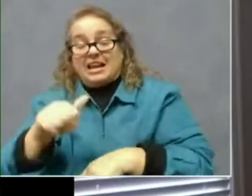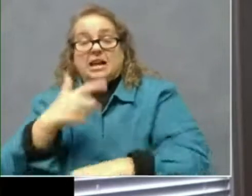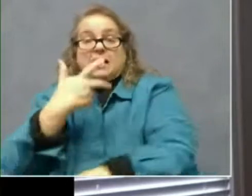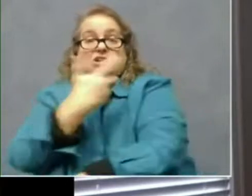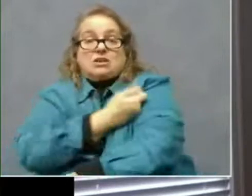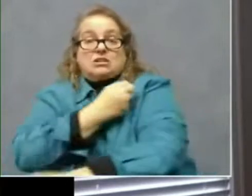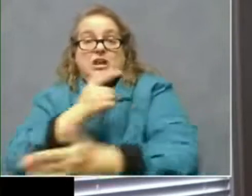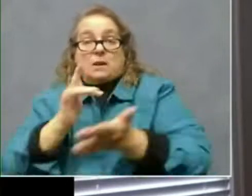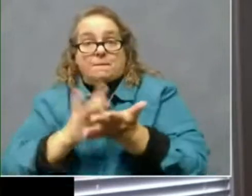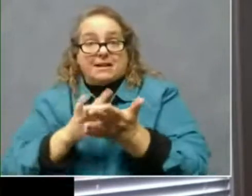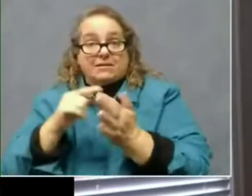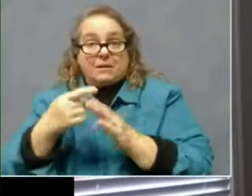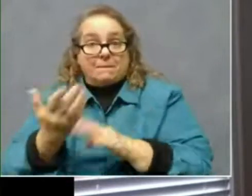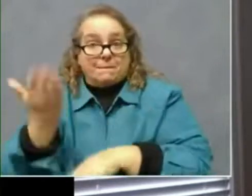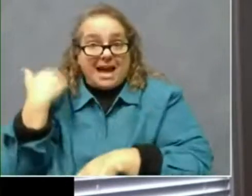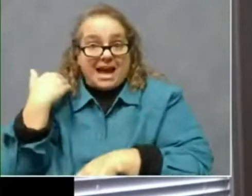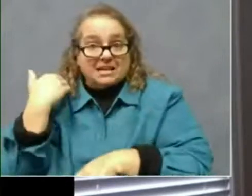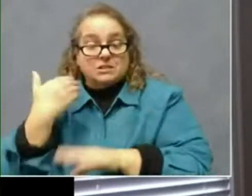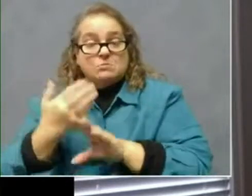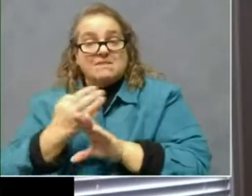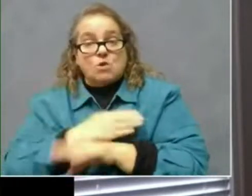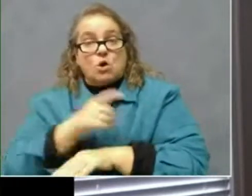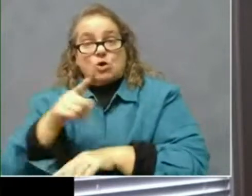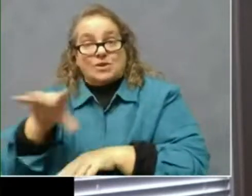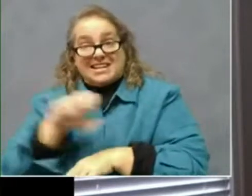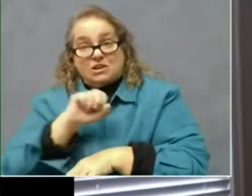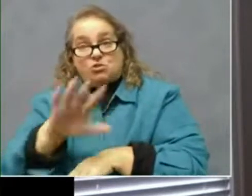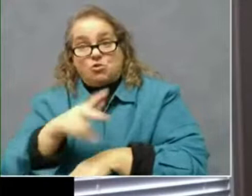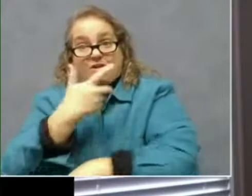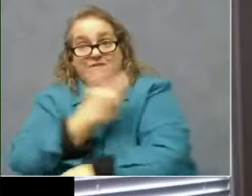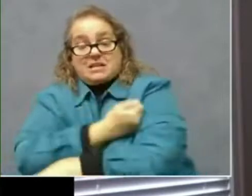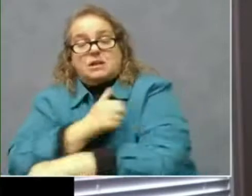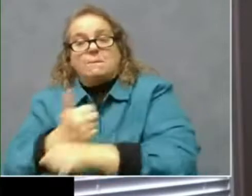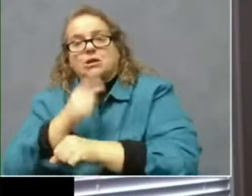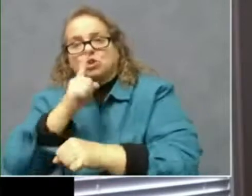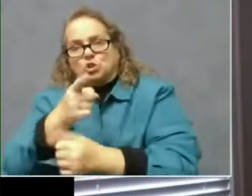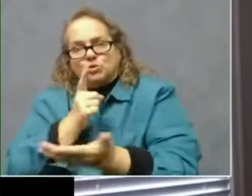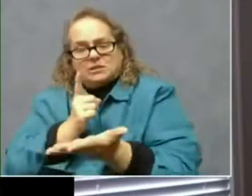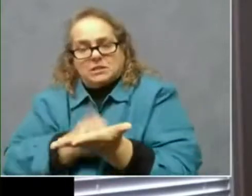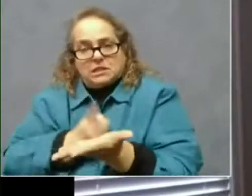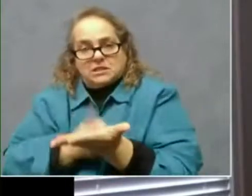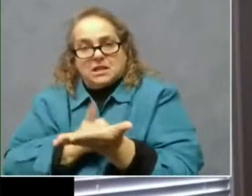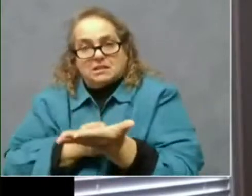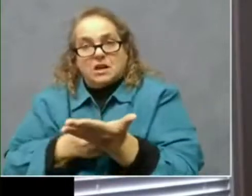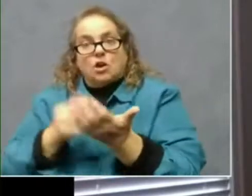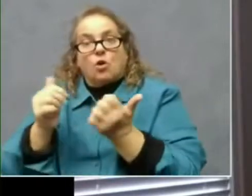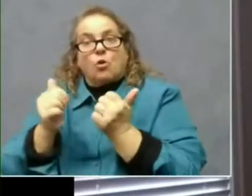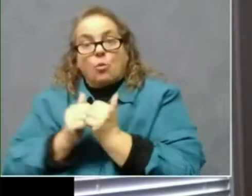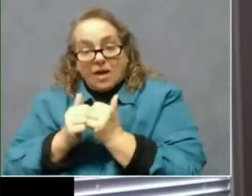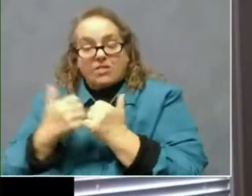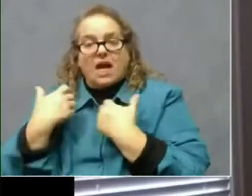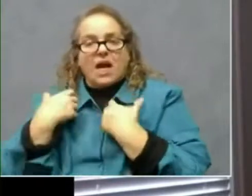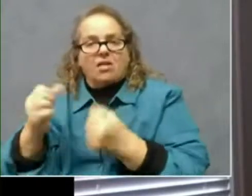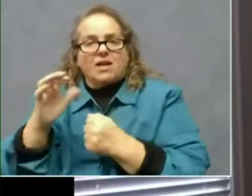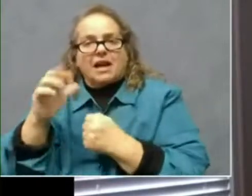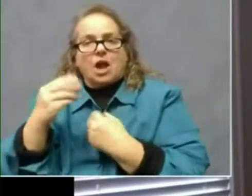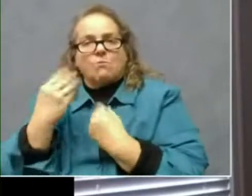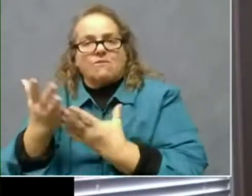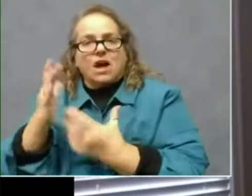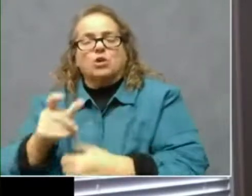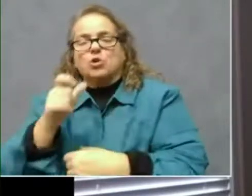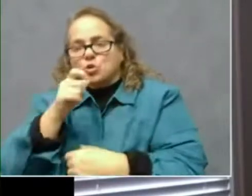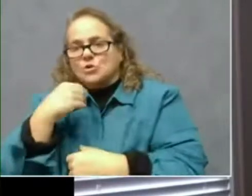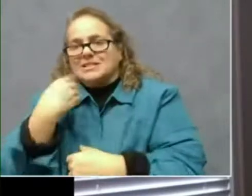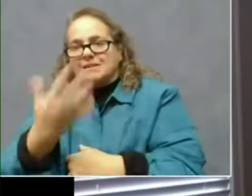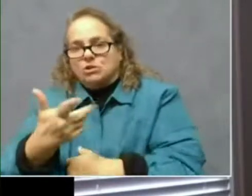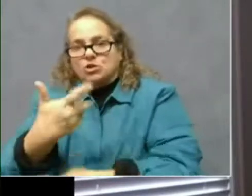past, before you get your vaccination, make sure you discuss it with the healthcare providers who are at the vaccine site. So